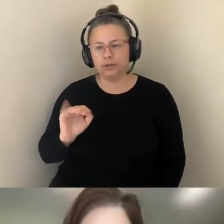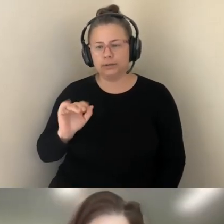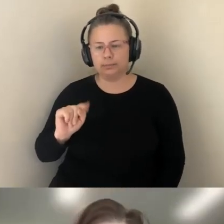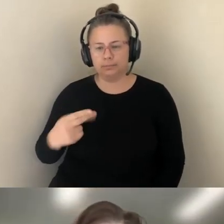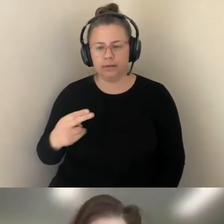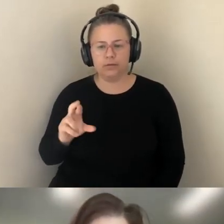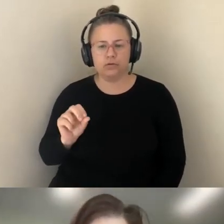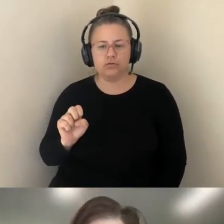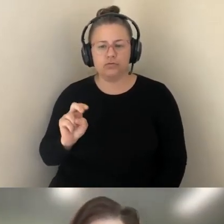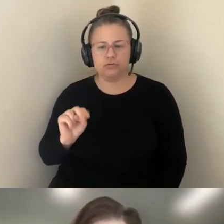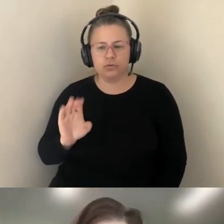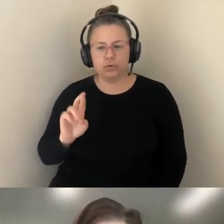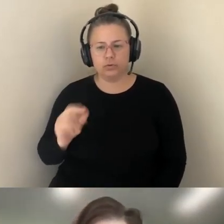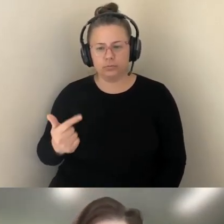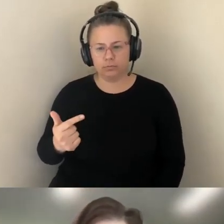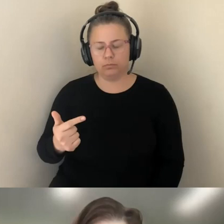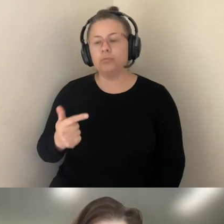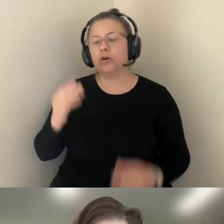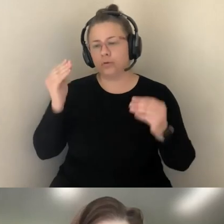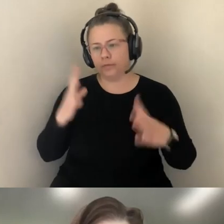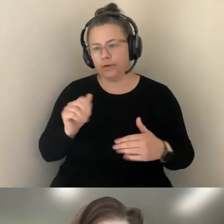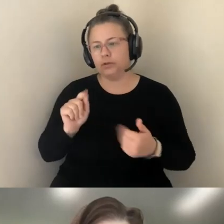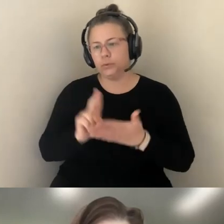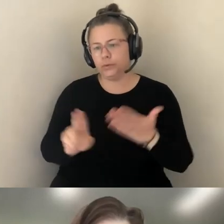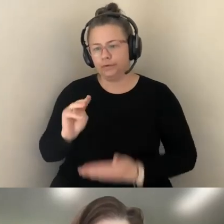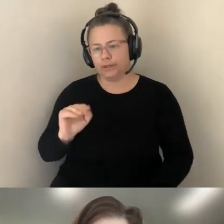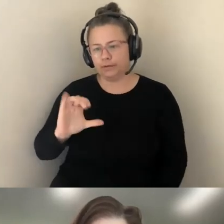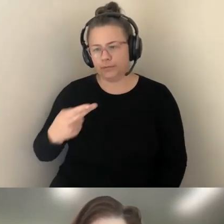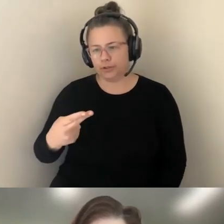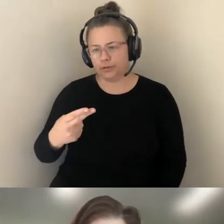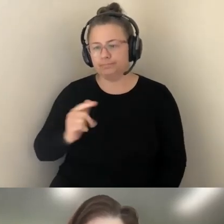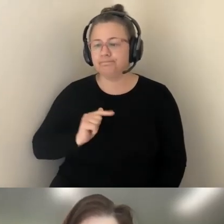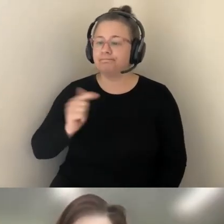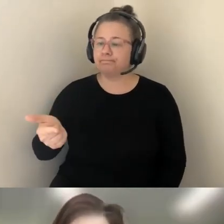AT THE UNIVERSITY OF MICHIGAN. OVER TO YOU, ALEX. THANK YOU VERY MUCH.